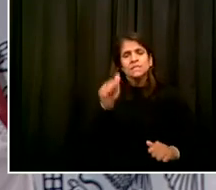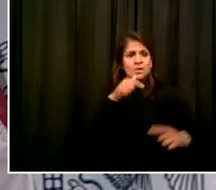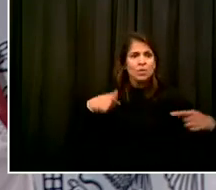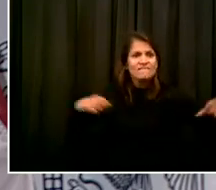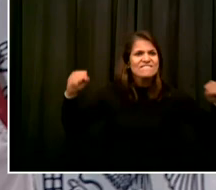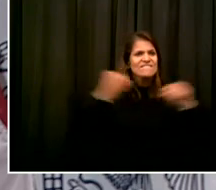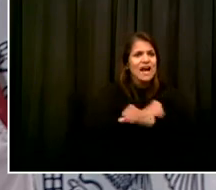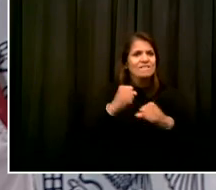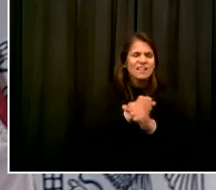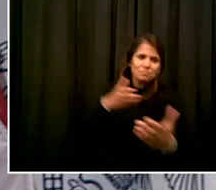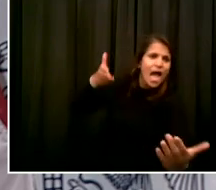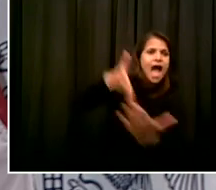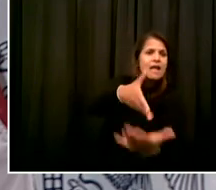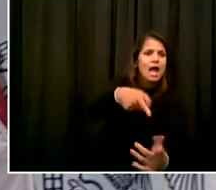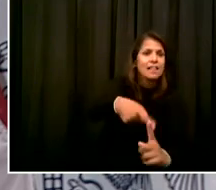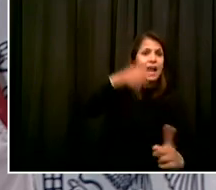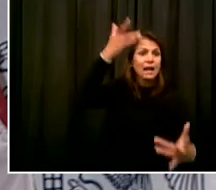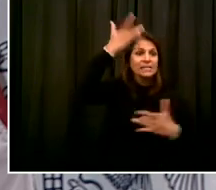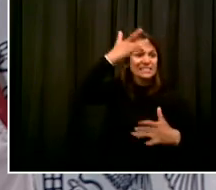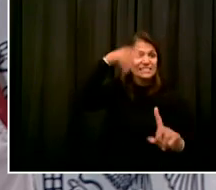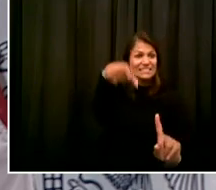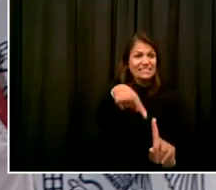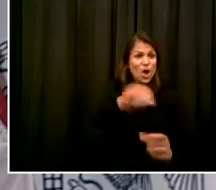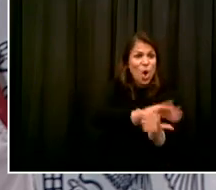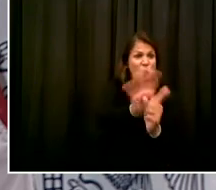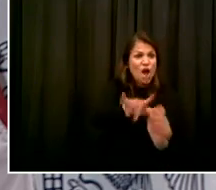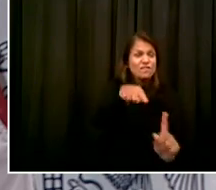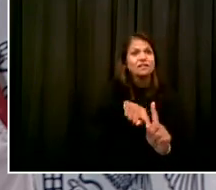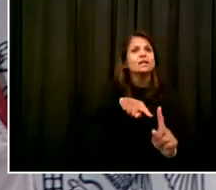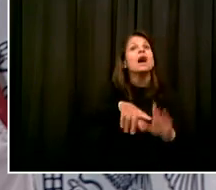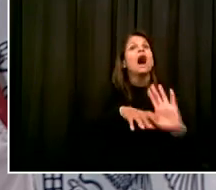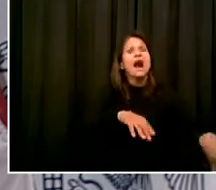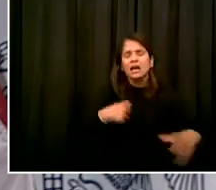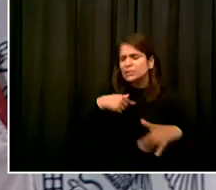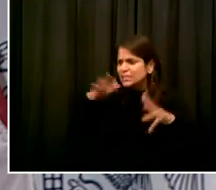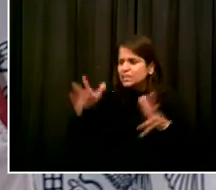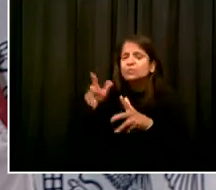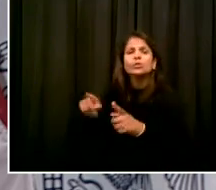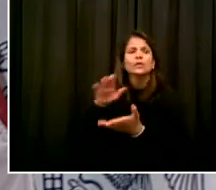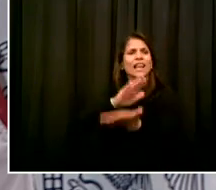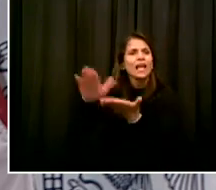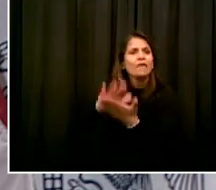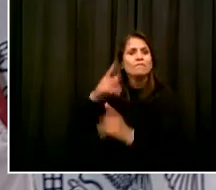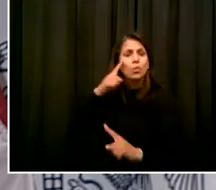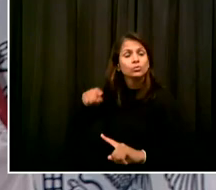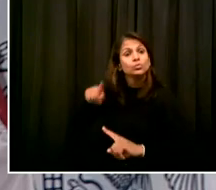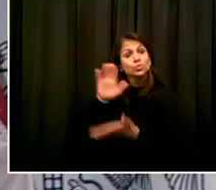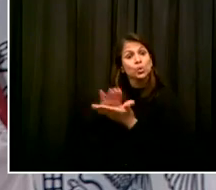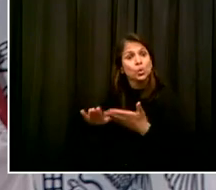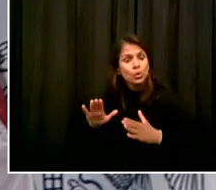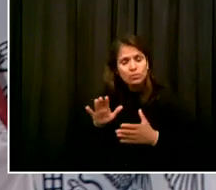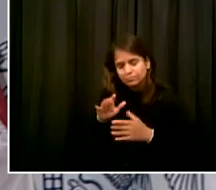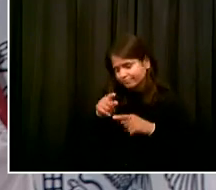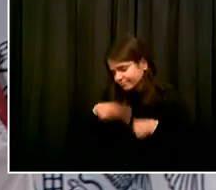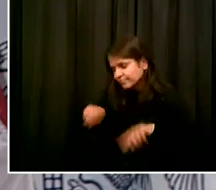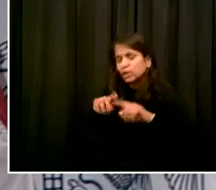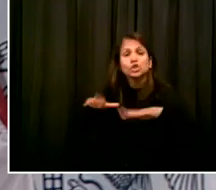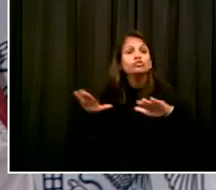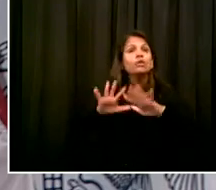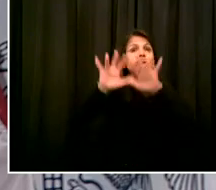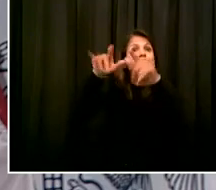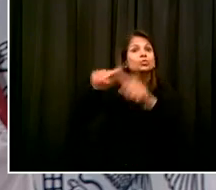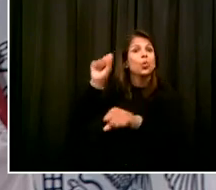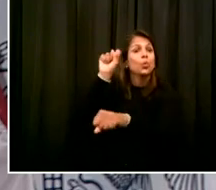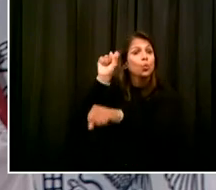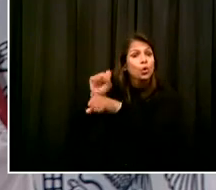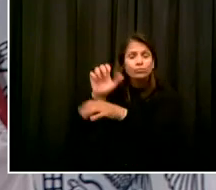businesses, get people back their jobs, get kids back to school, recreate what we had before, make it healthier so the court system can function